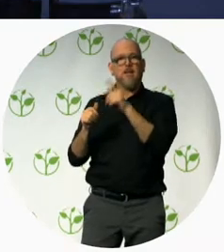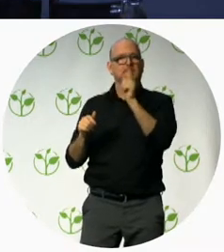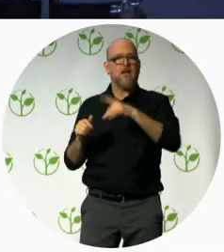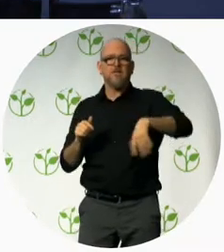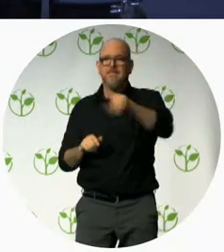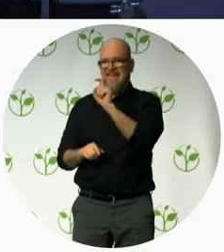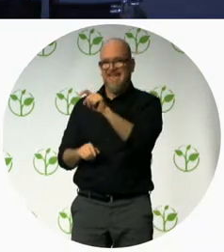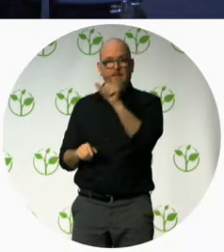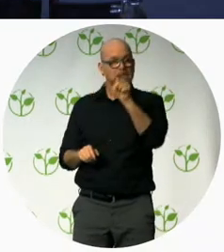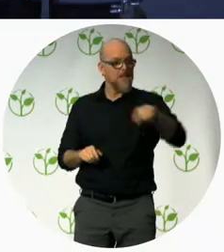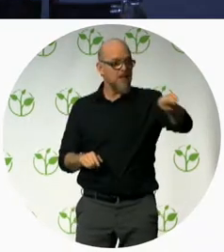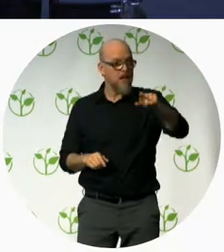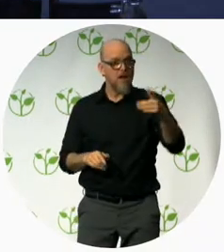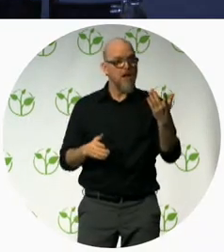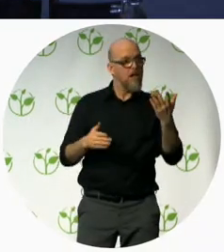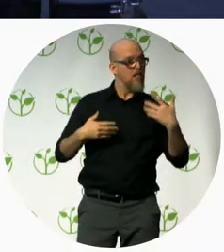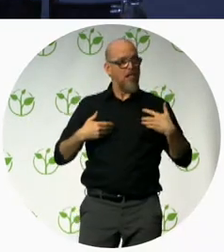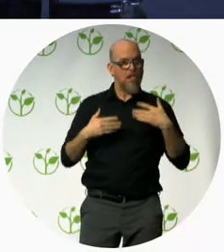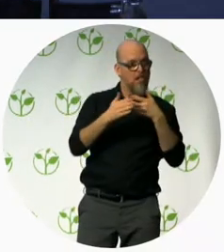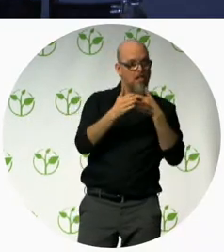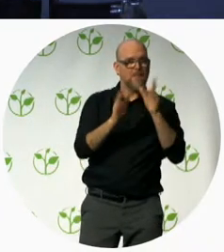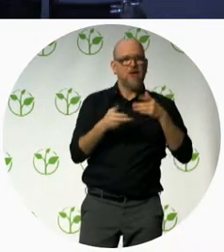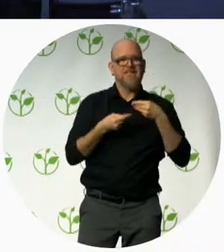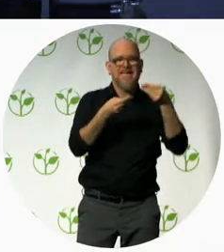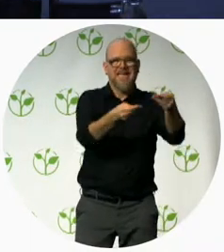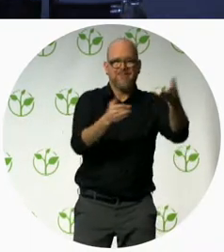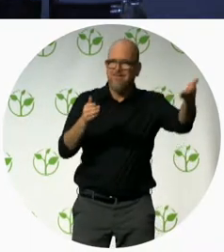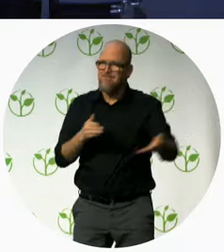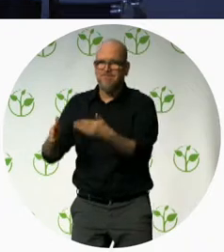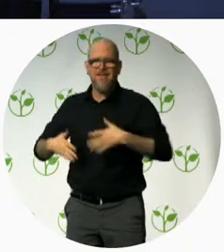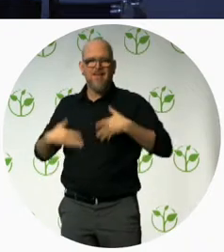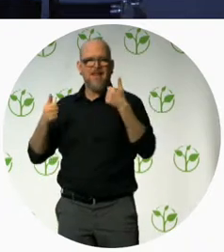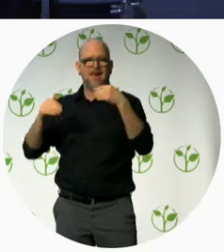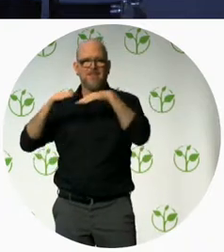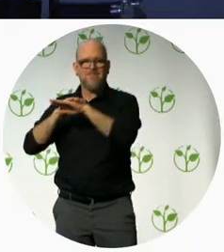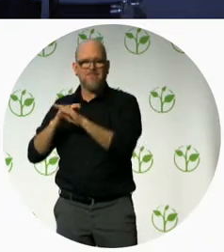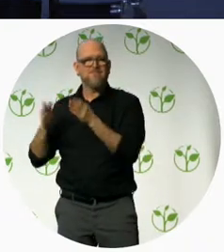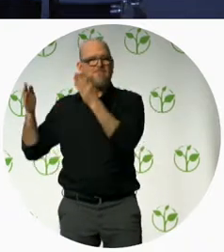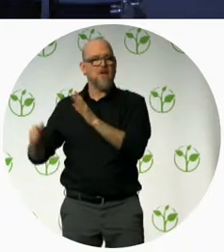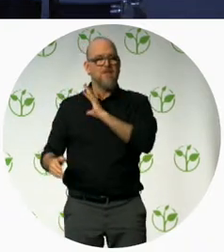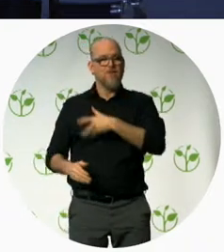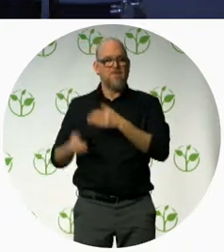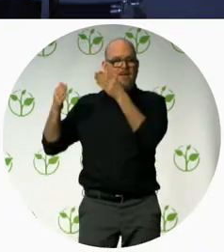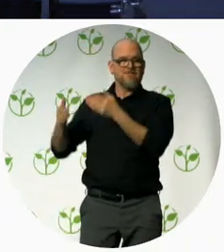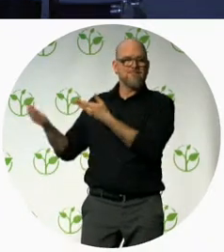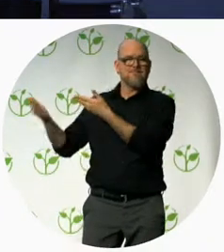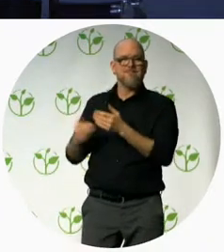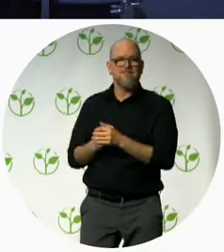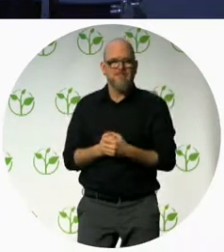from Anna Alicia Bana of the Surya Kanti Foundation Anna would you like to just wave for a moment